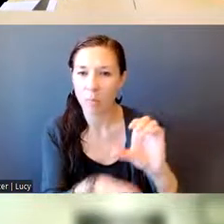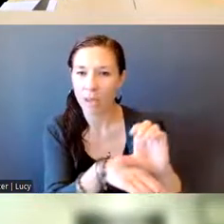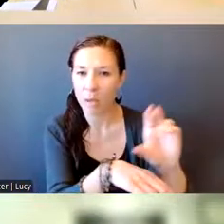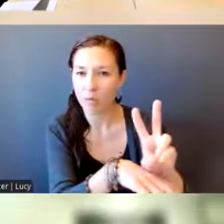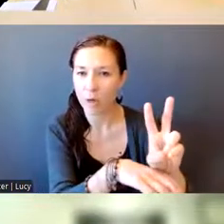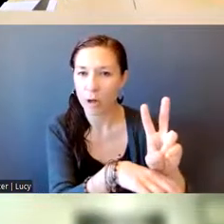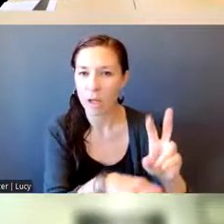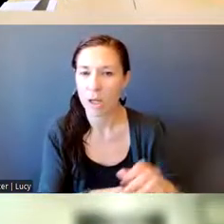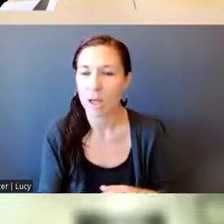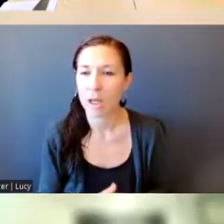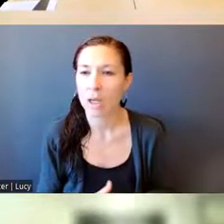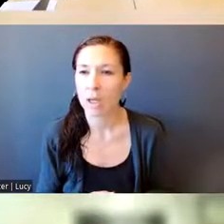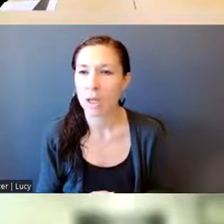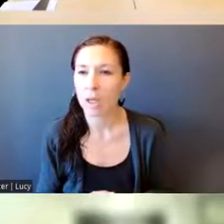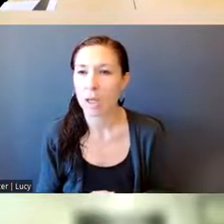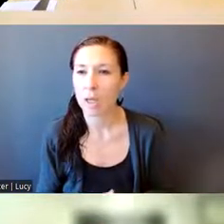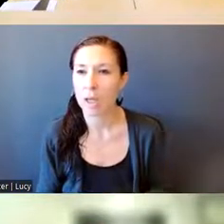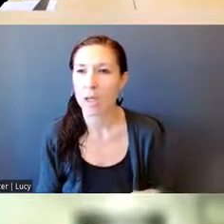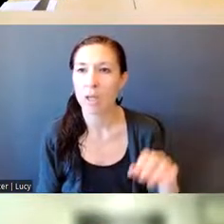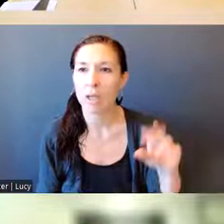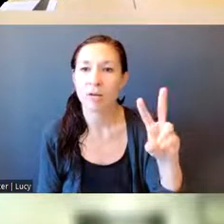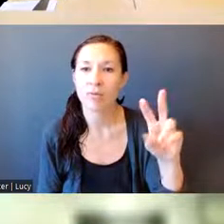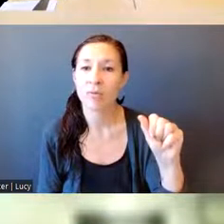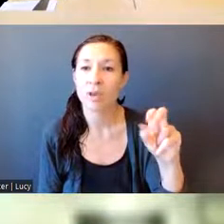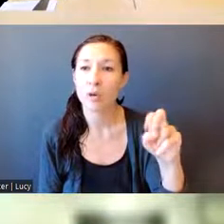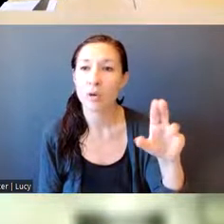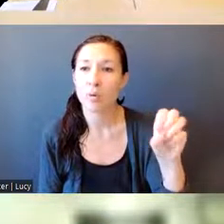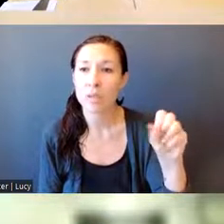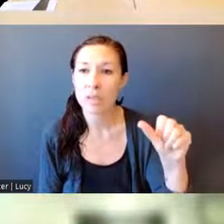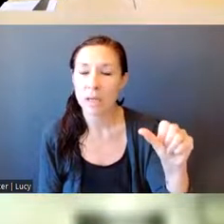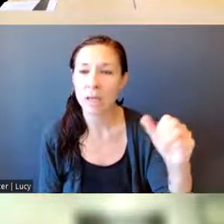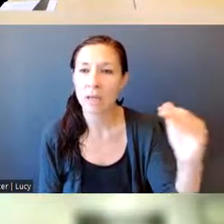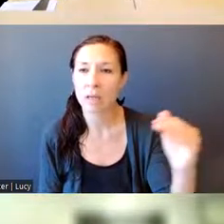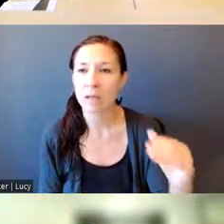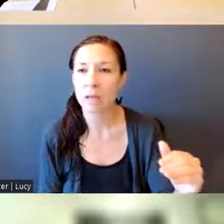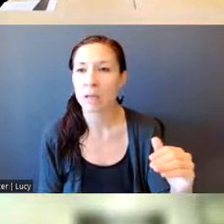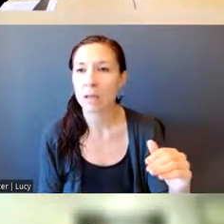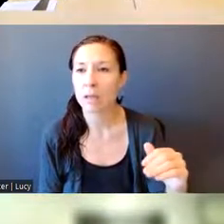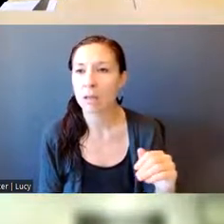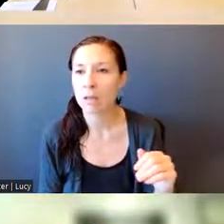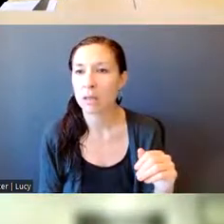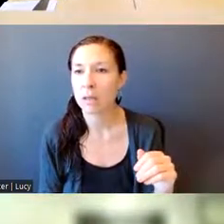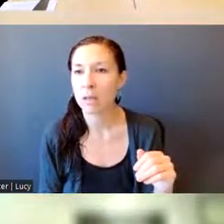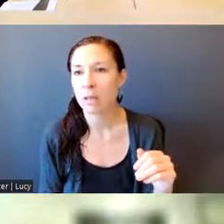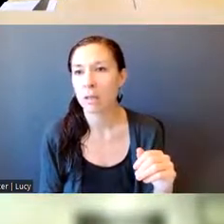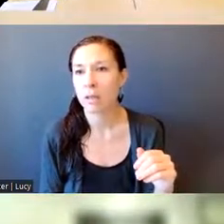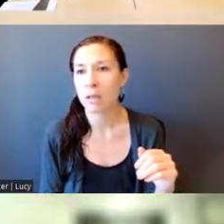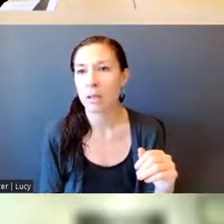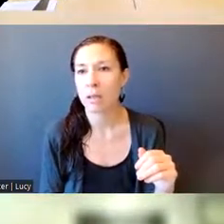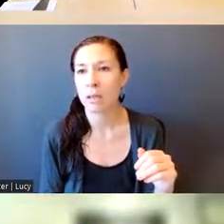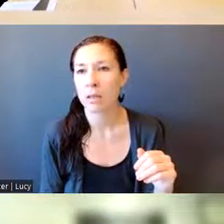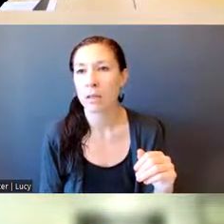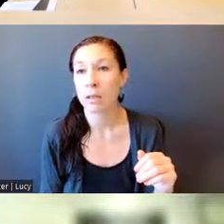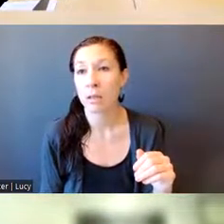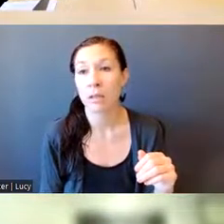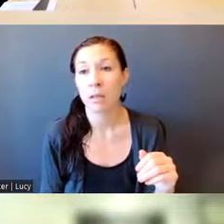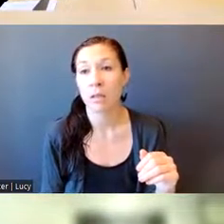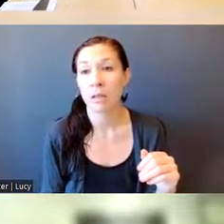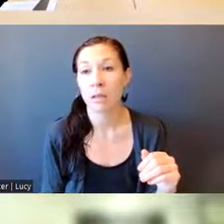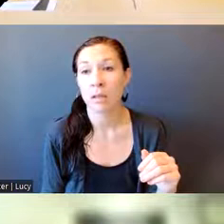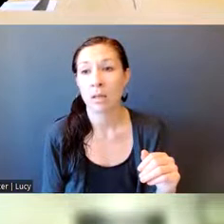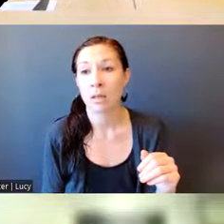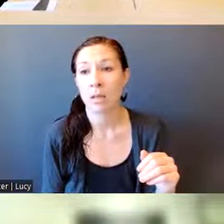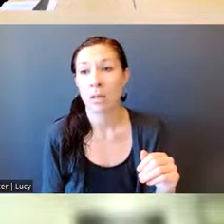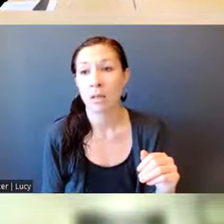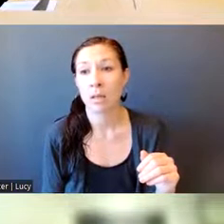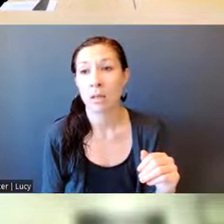Frio. Venusa Gomez-Green. And then Vindo… Vindo… Vindo… Vindo… Cruz.